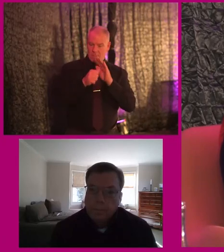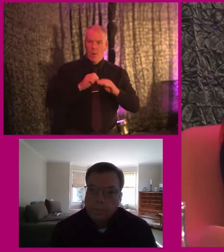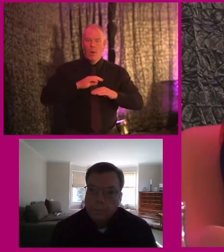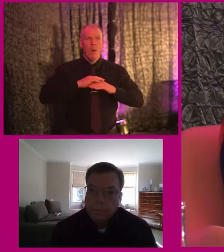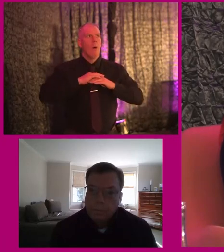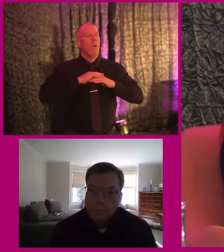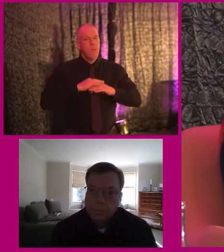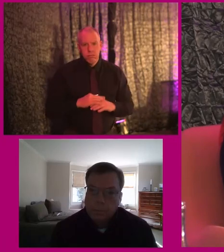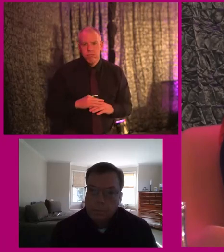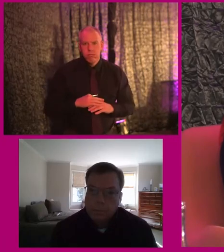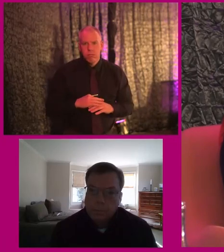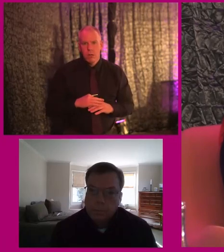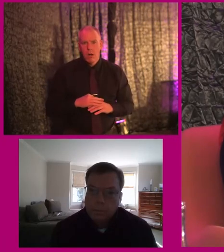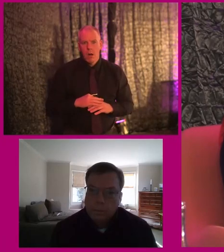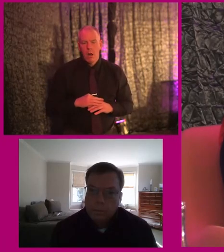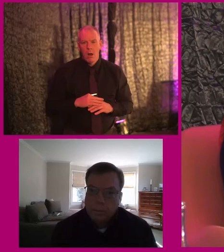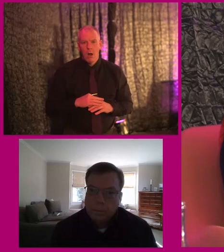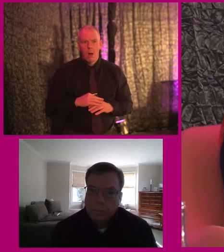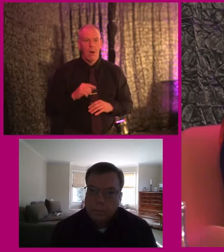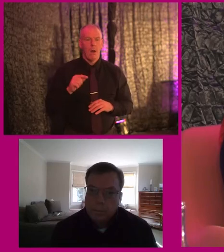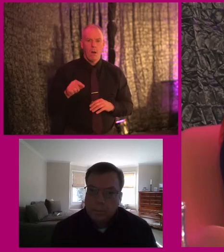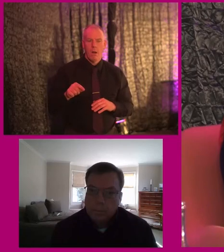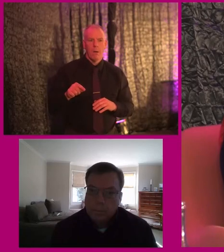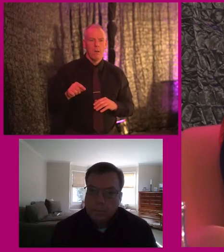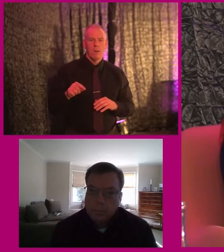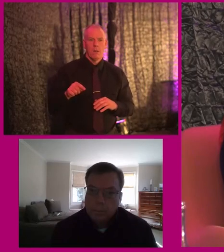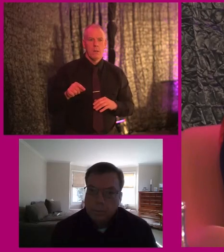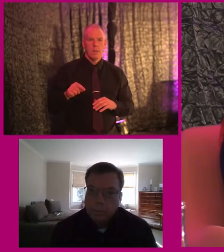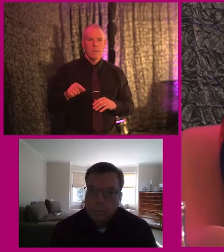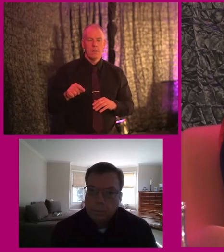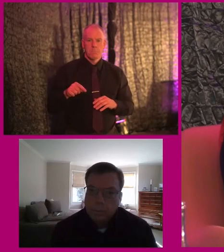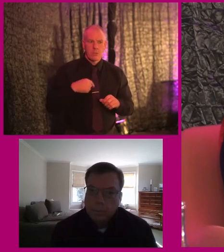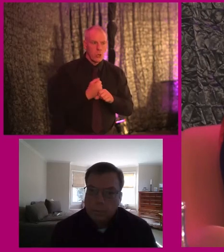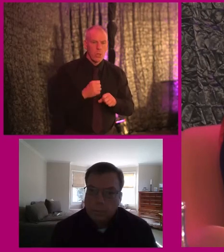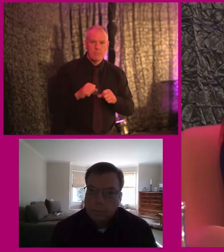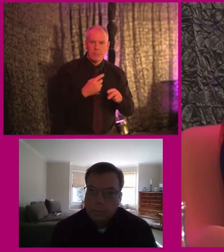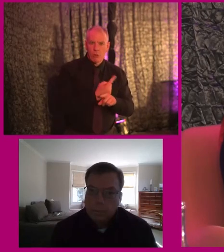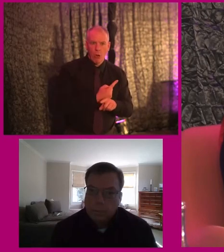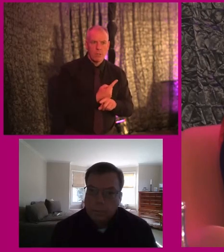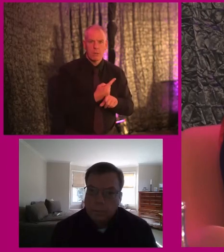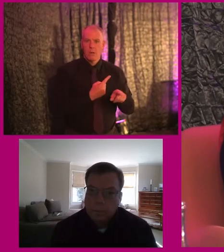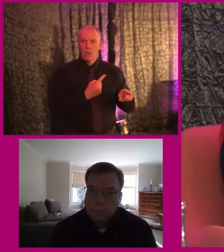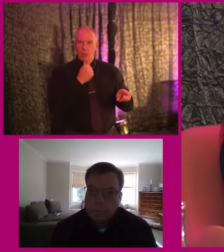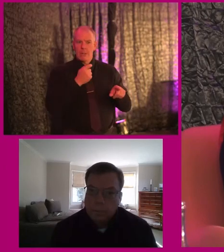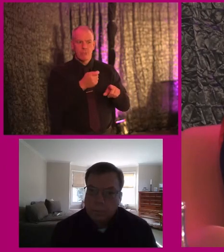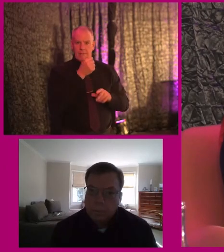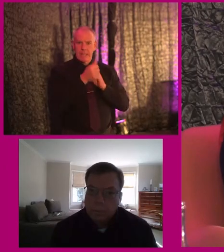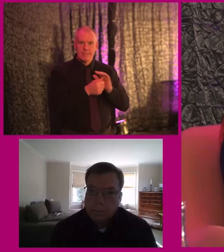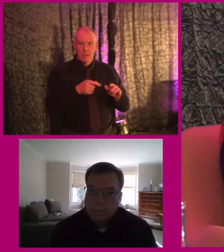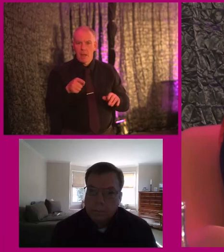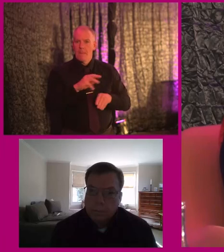hear that they're like, if it's a parent of their, of their son or daughter, who doesn't have that much travel experience,